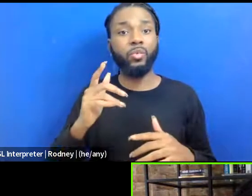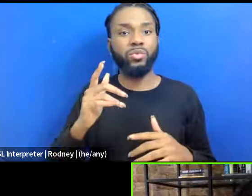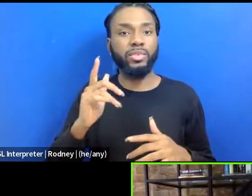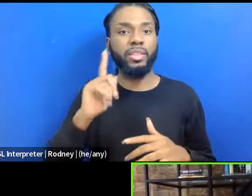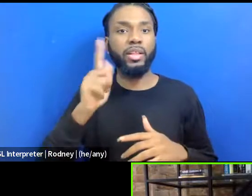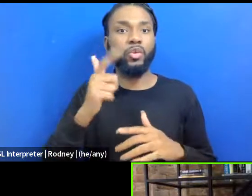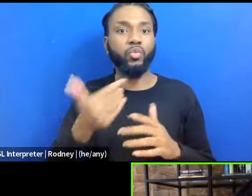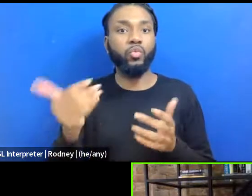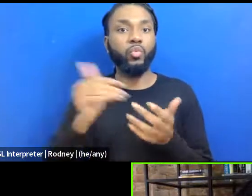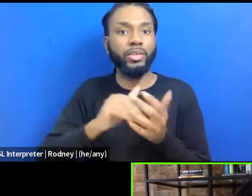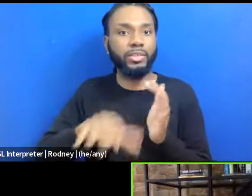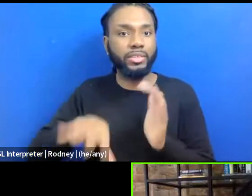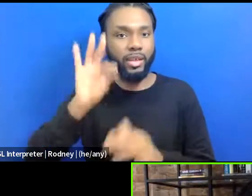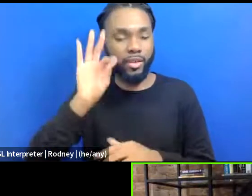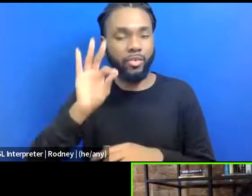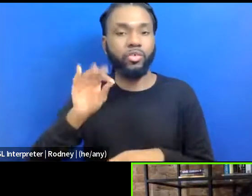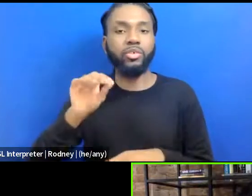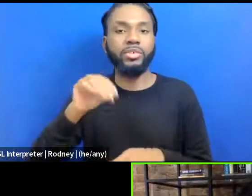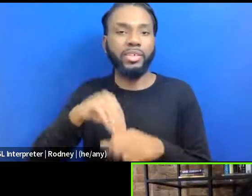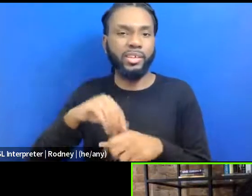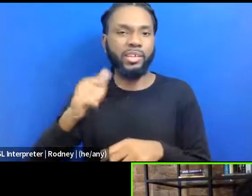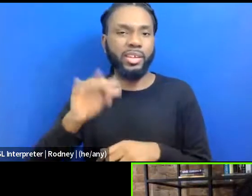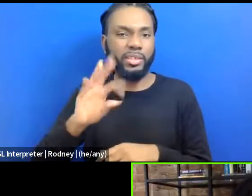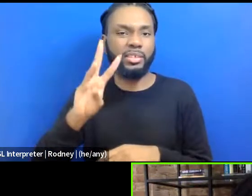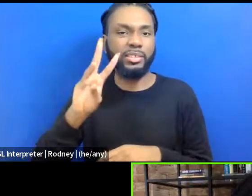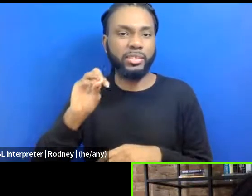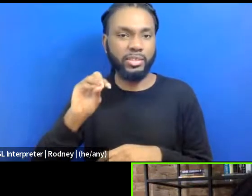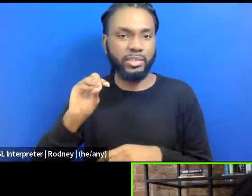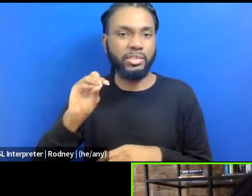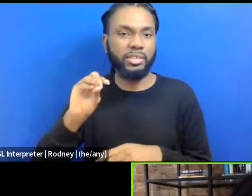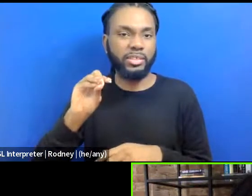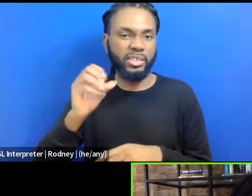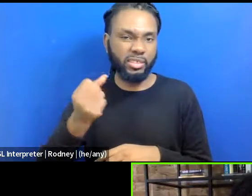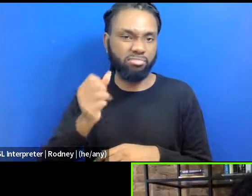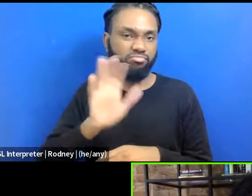in the 1960s by local activists,